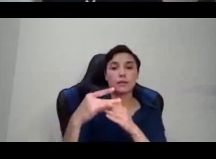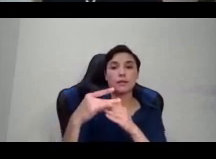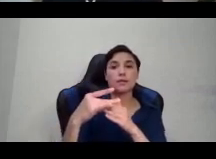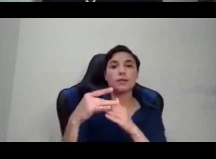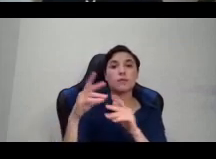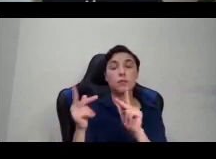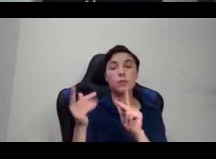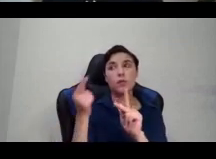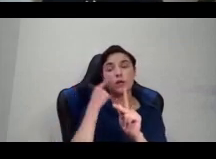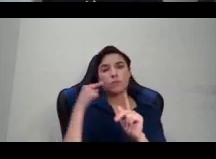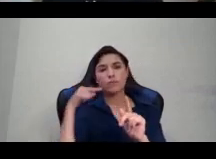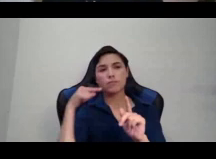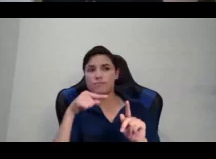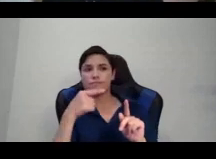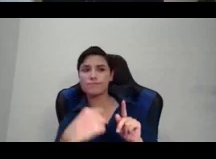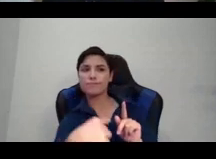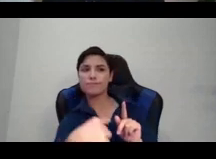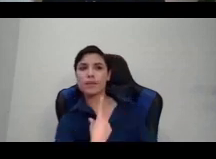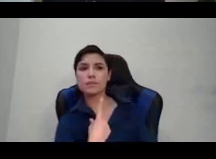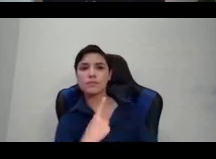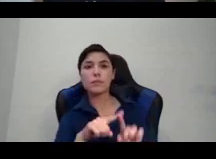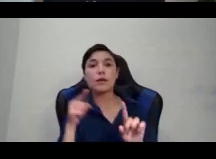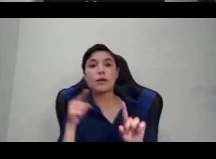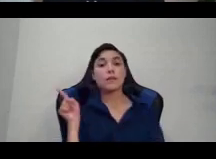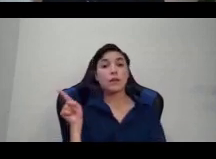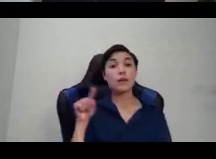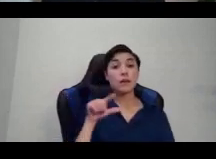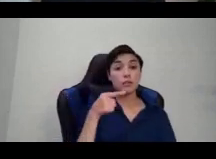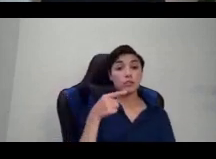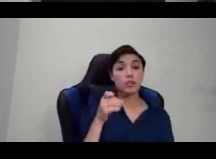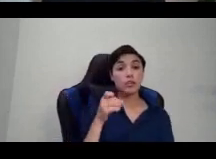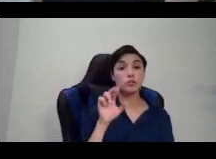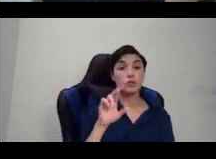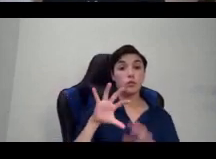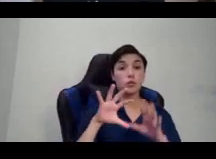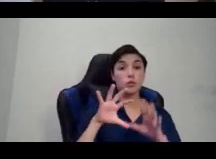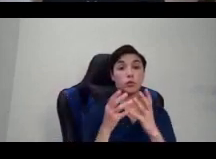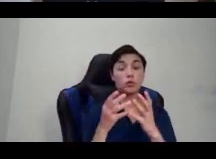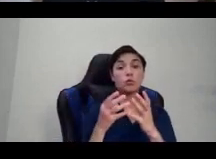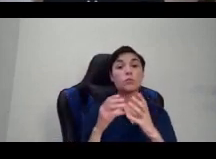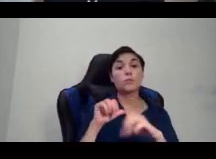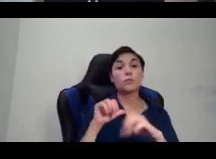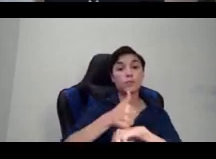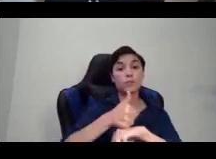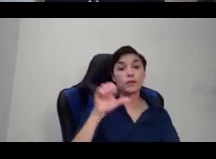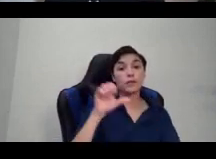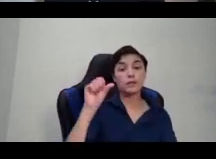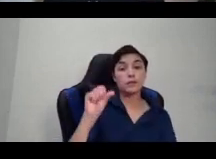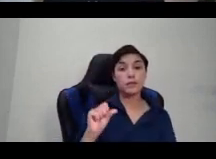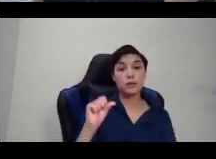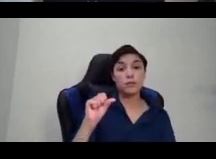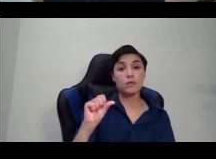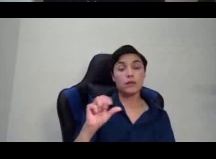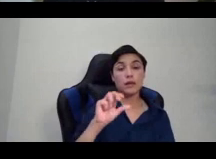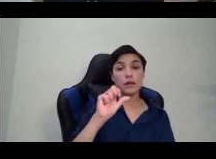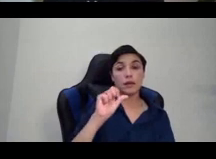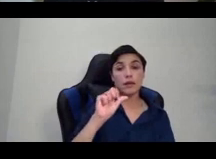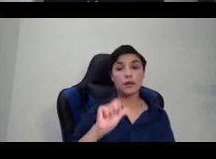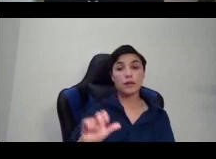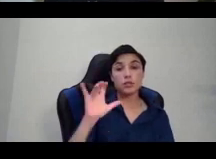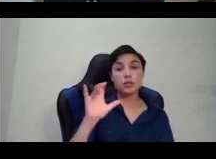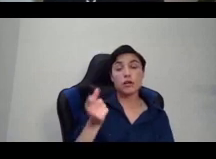is a gender group in South Asia. And the British in the late 1800s tried to